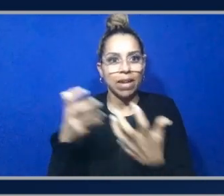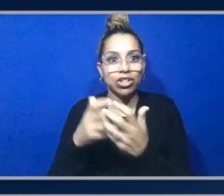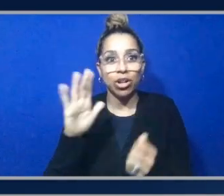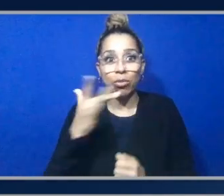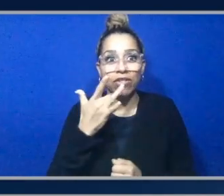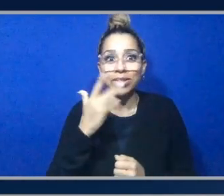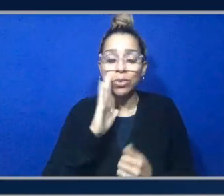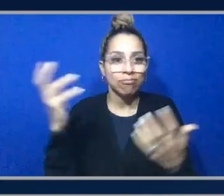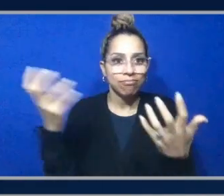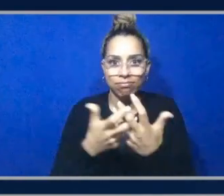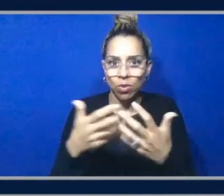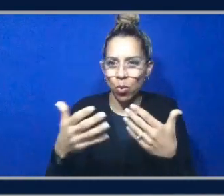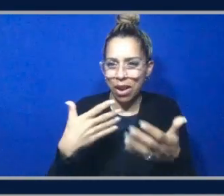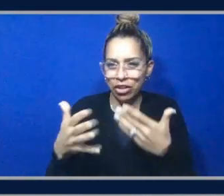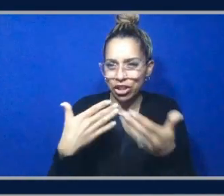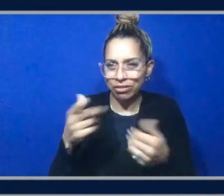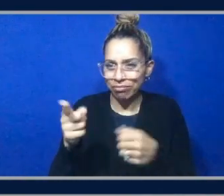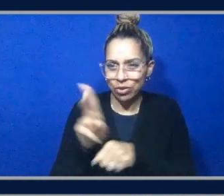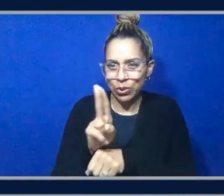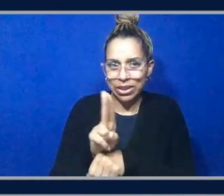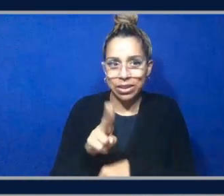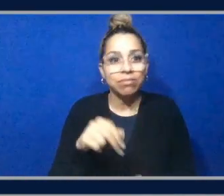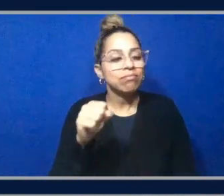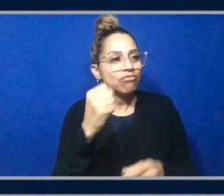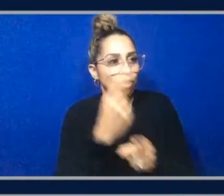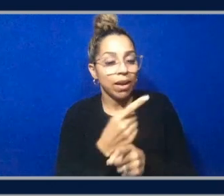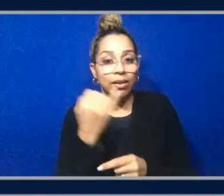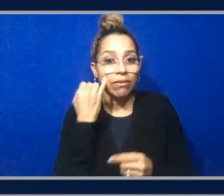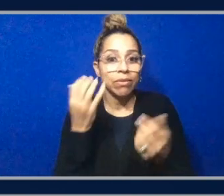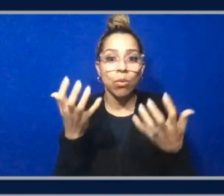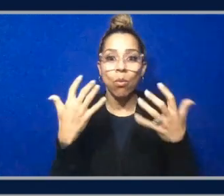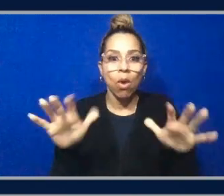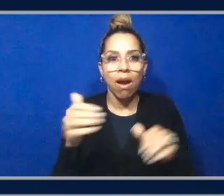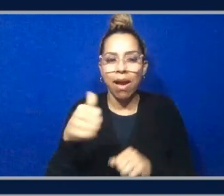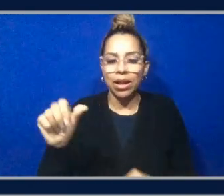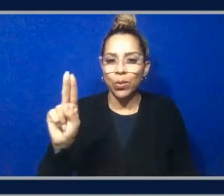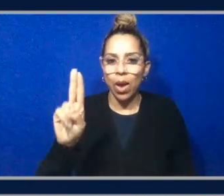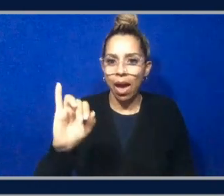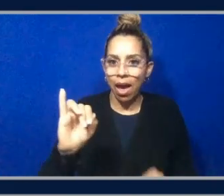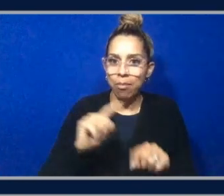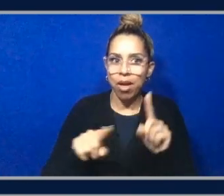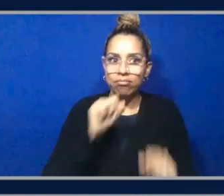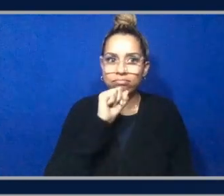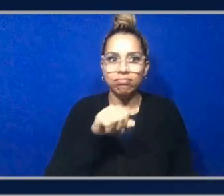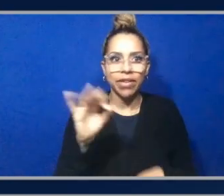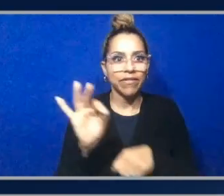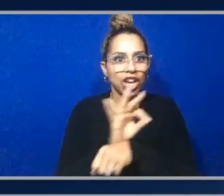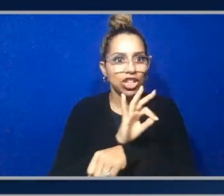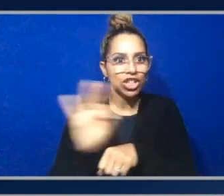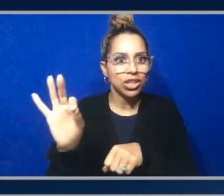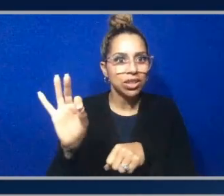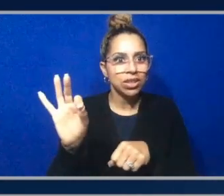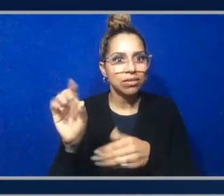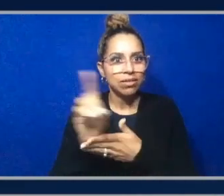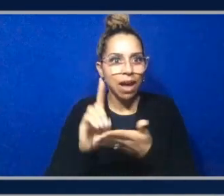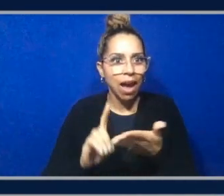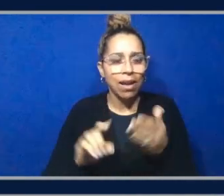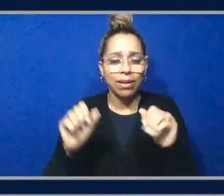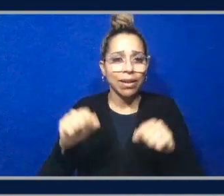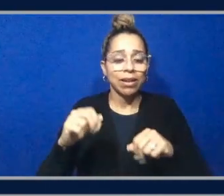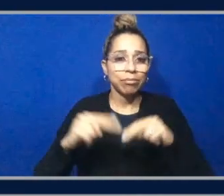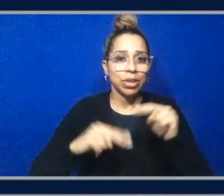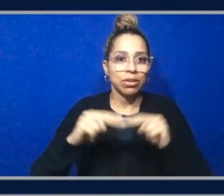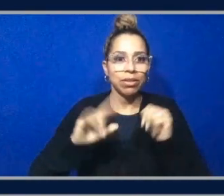want to just be like okay i don't want any of this ui but i like the functionality they can just completely build their own ui using our